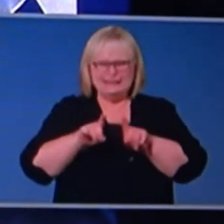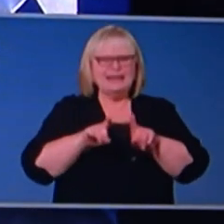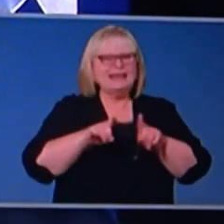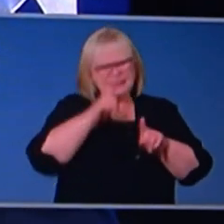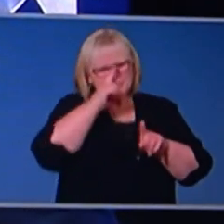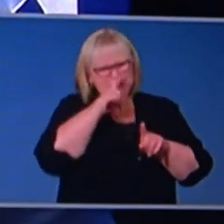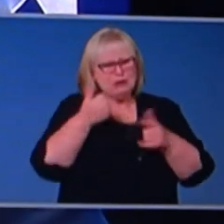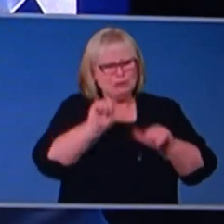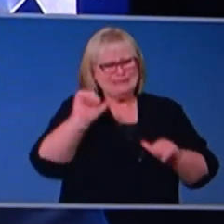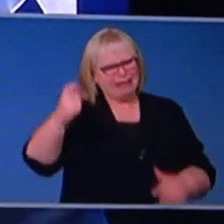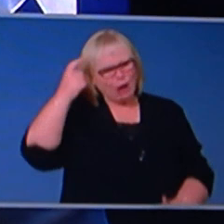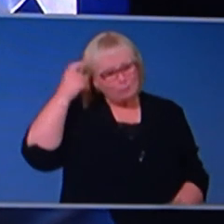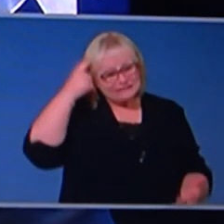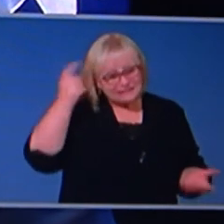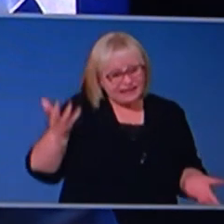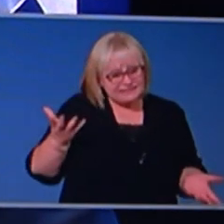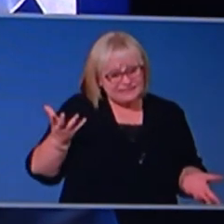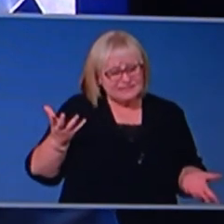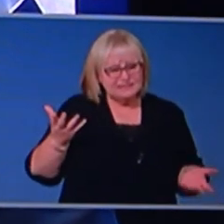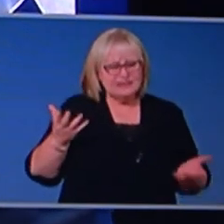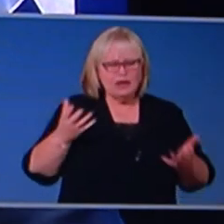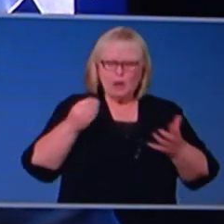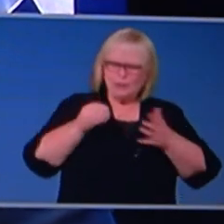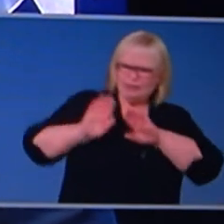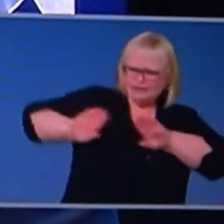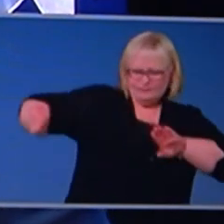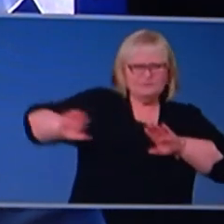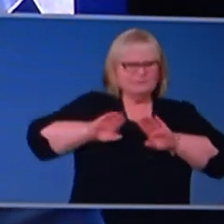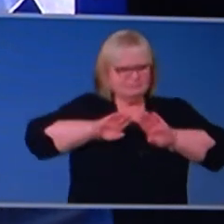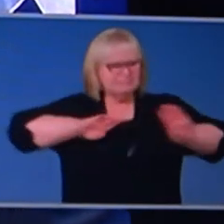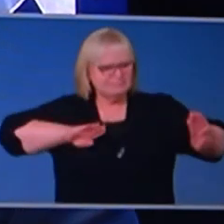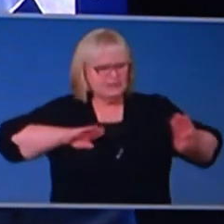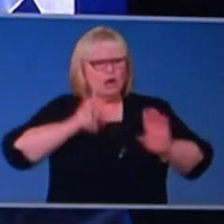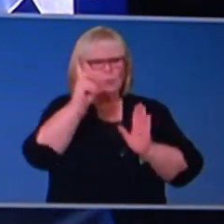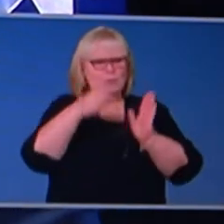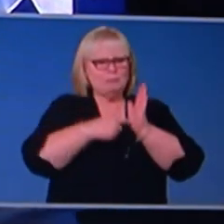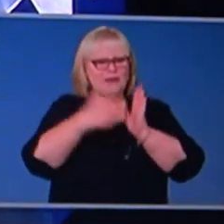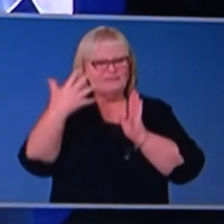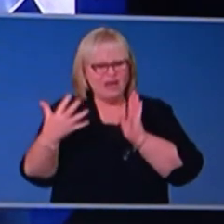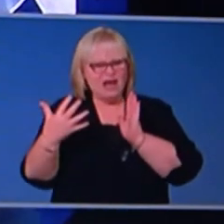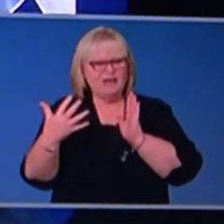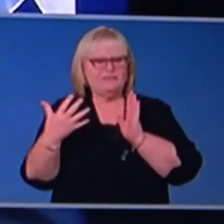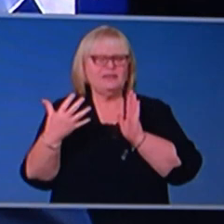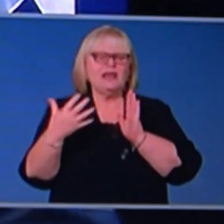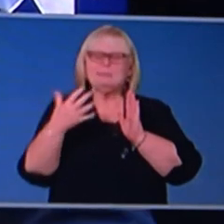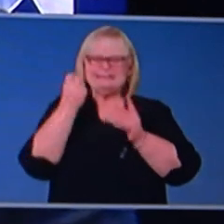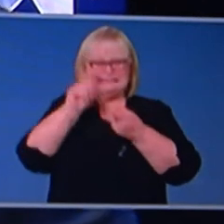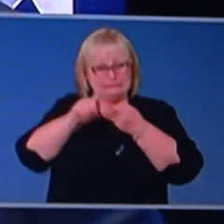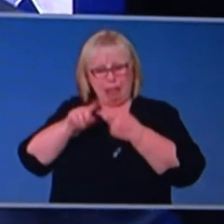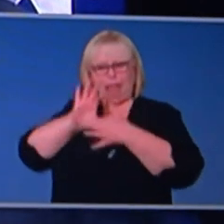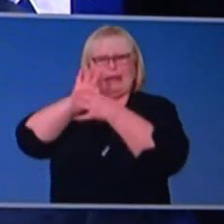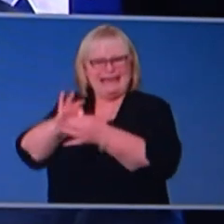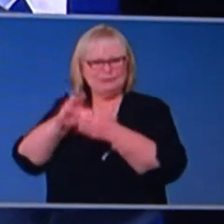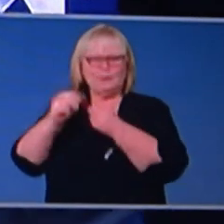sense. I think the principles of social distancing, physical distancing with, distancing with connection, as Christine Morgan put it, but that